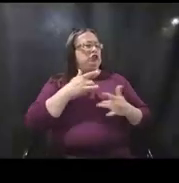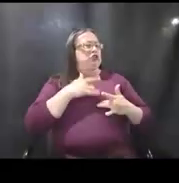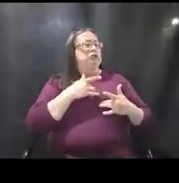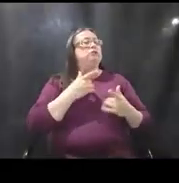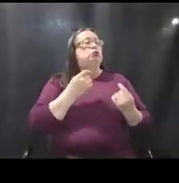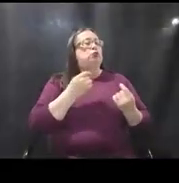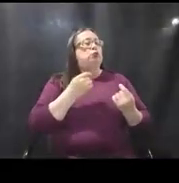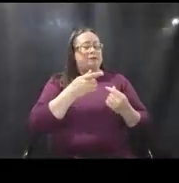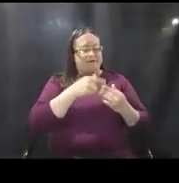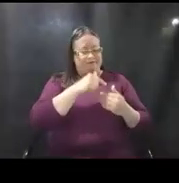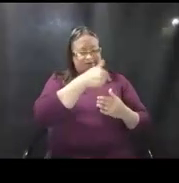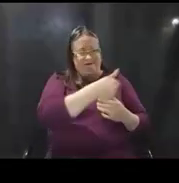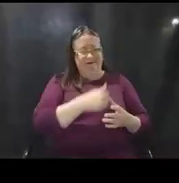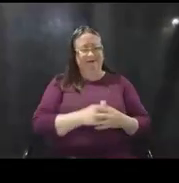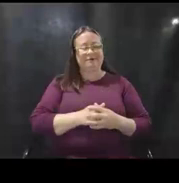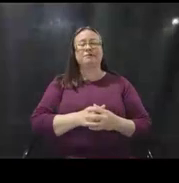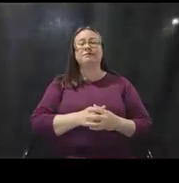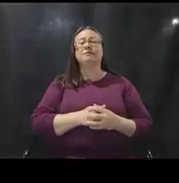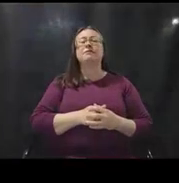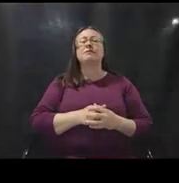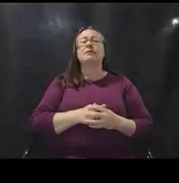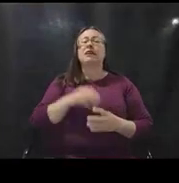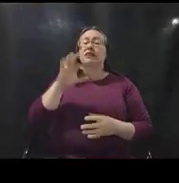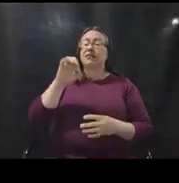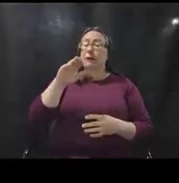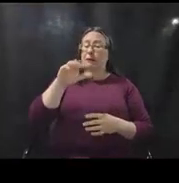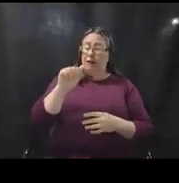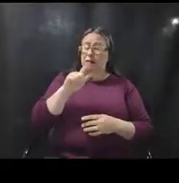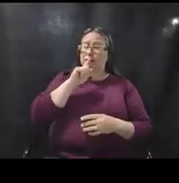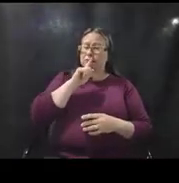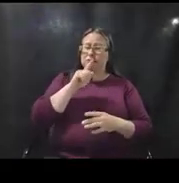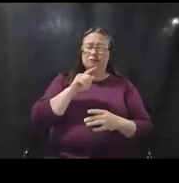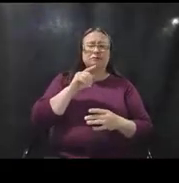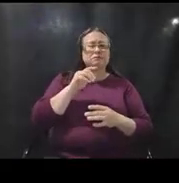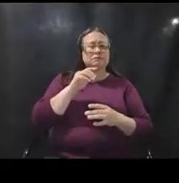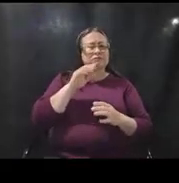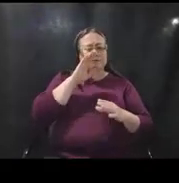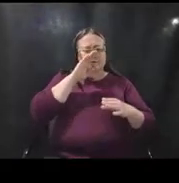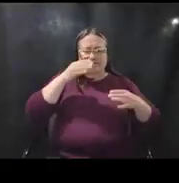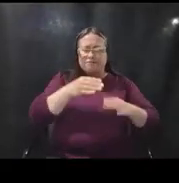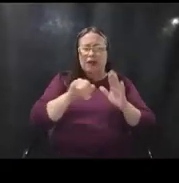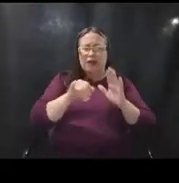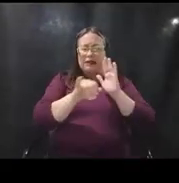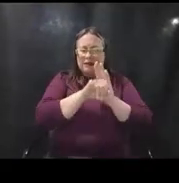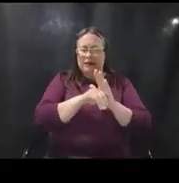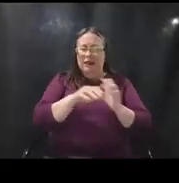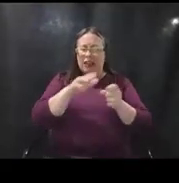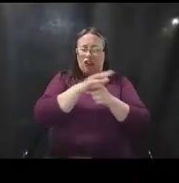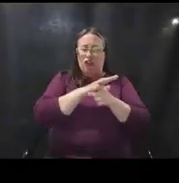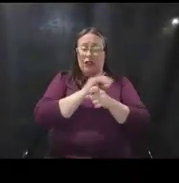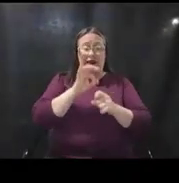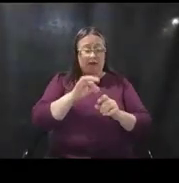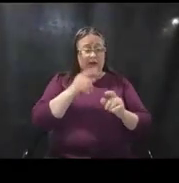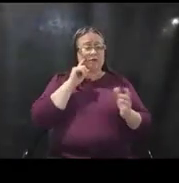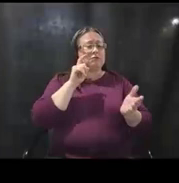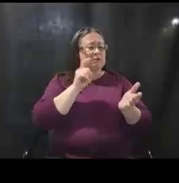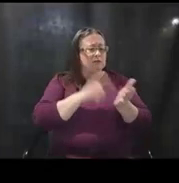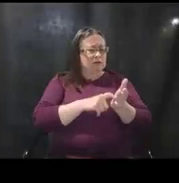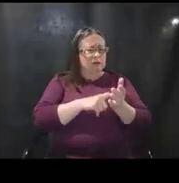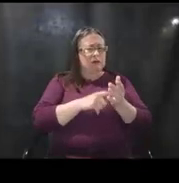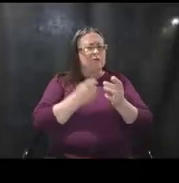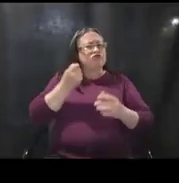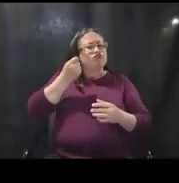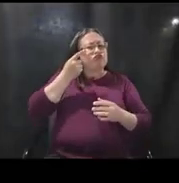Thanks, Julia. So, FEMA is really focused on identifying those areas and, if found, to understand the underlying reasons